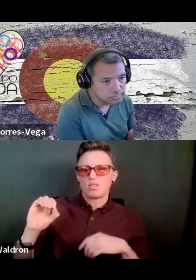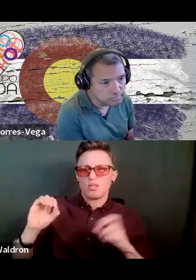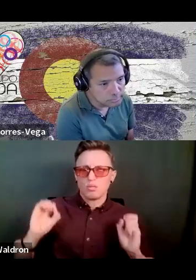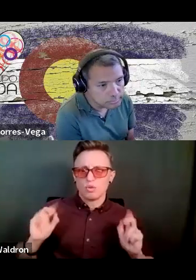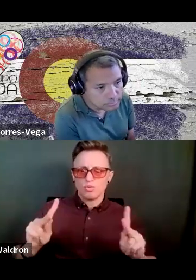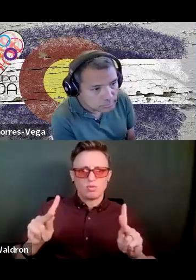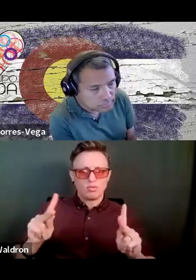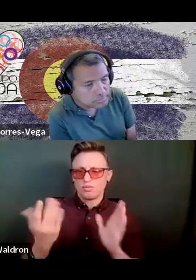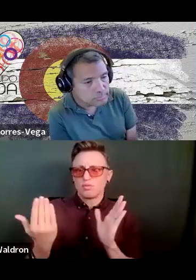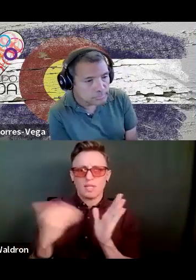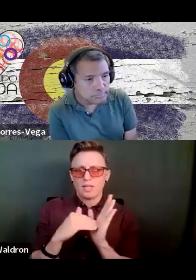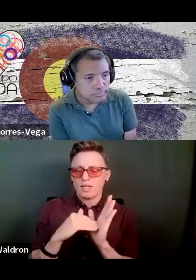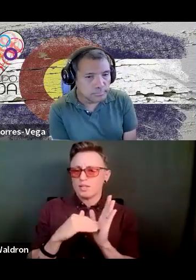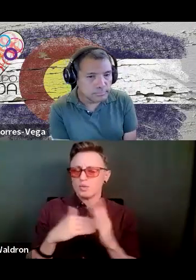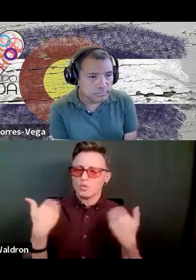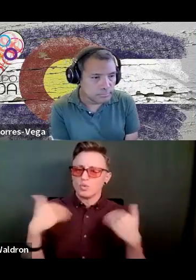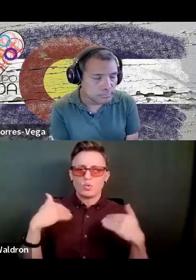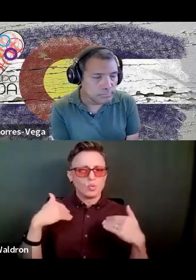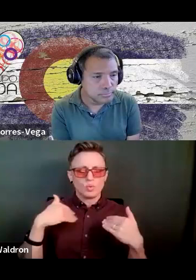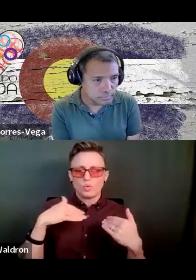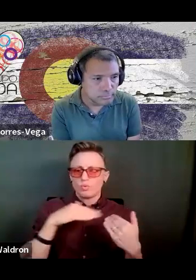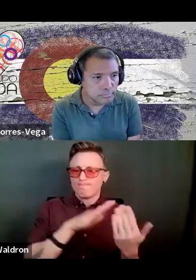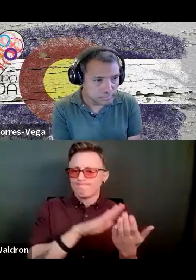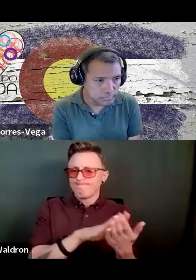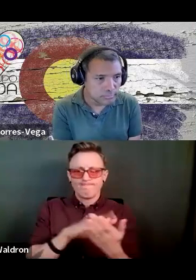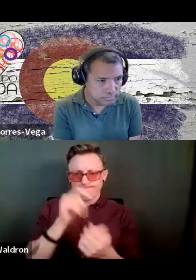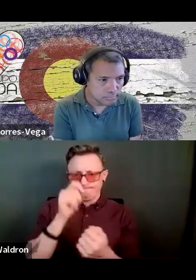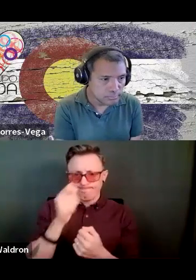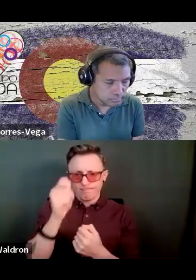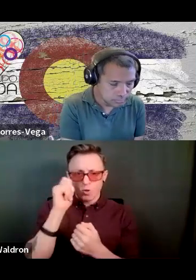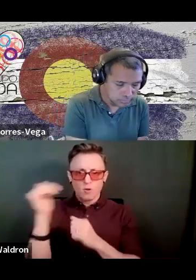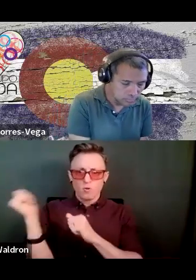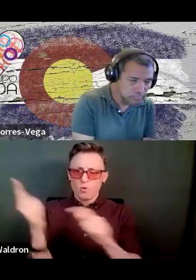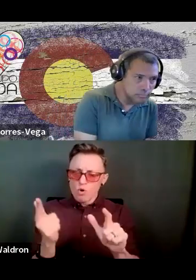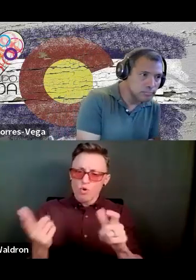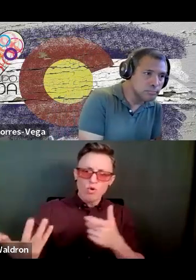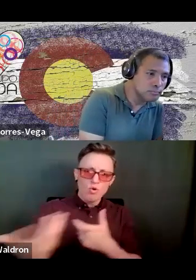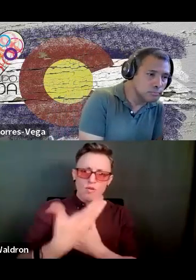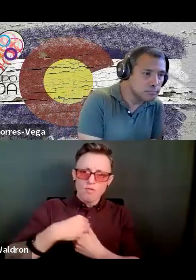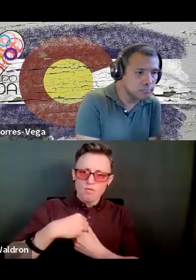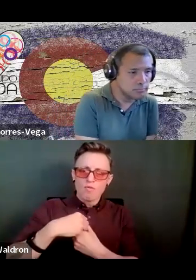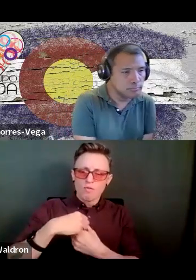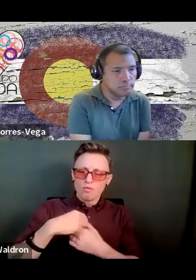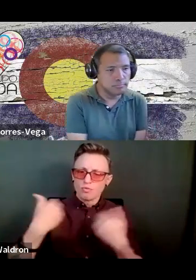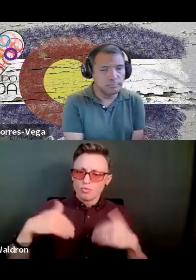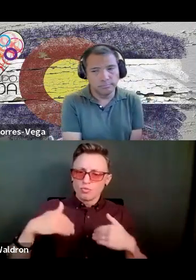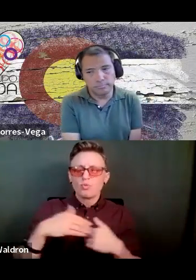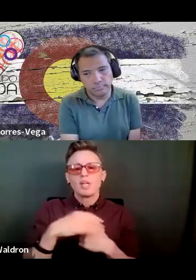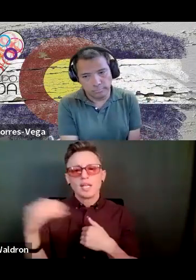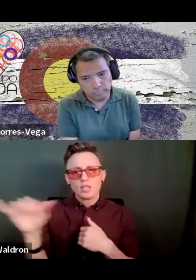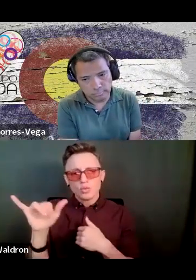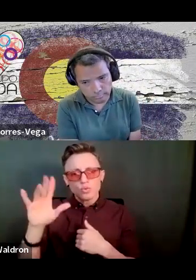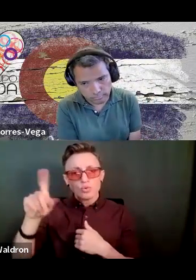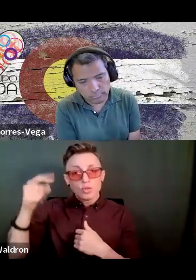I commend everybody that's part of this. I also want to commend our governor,